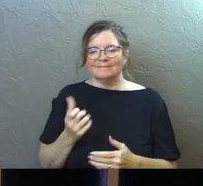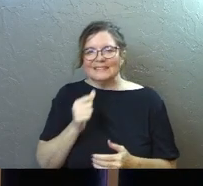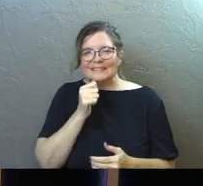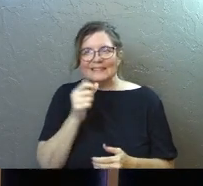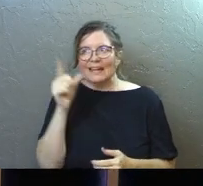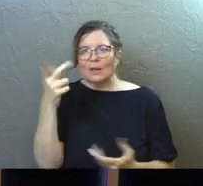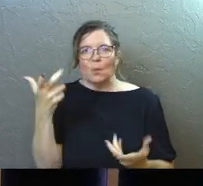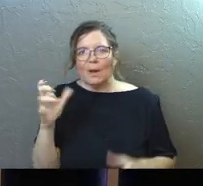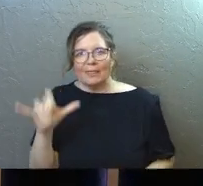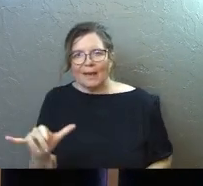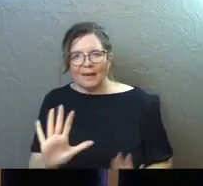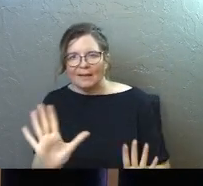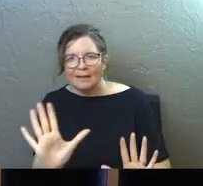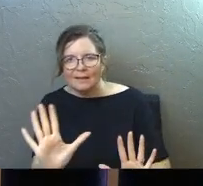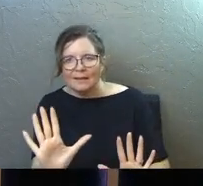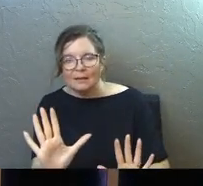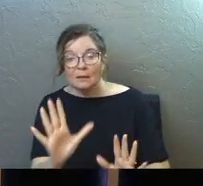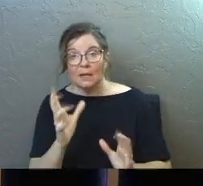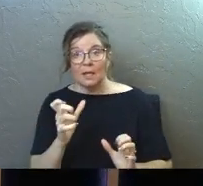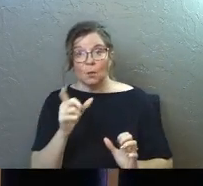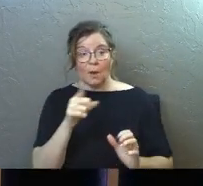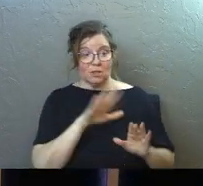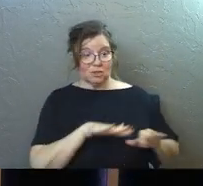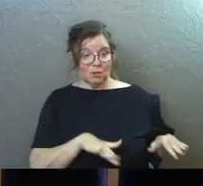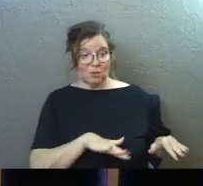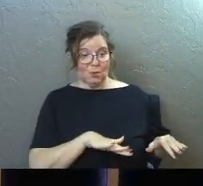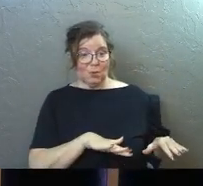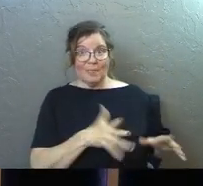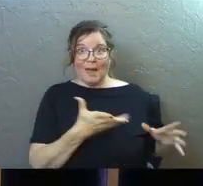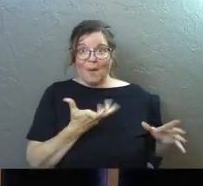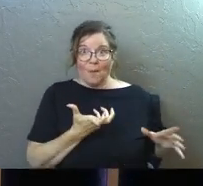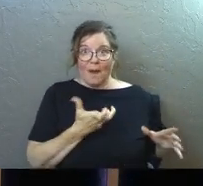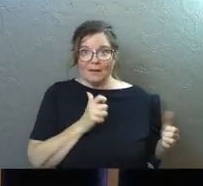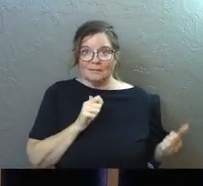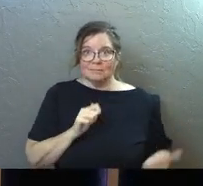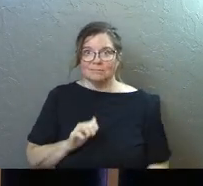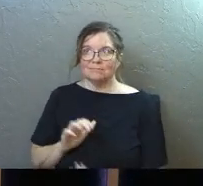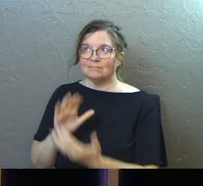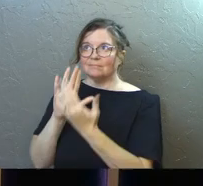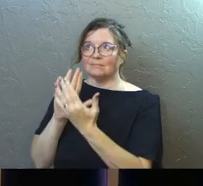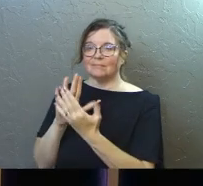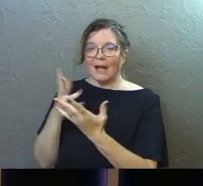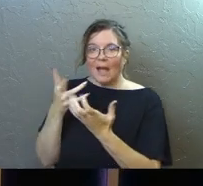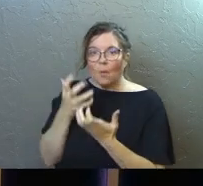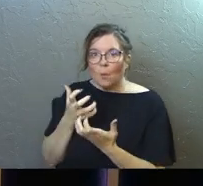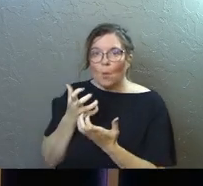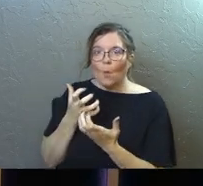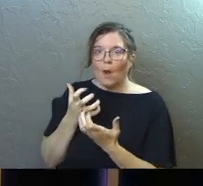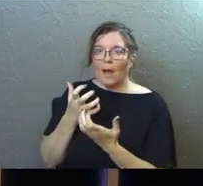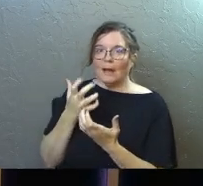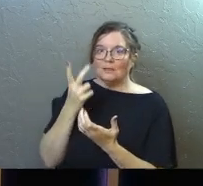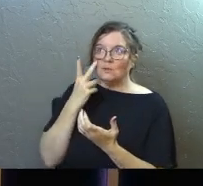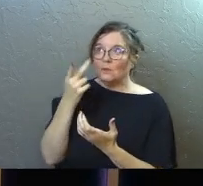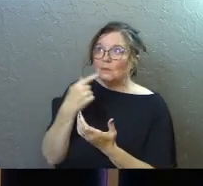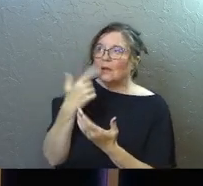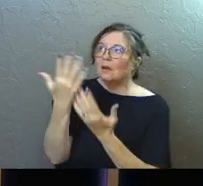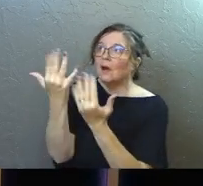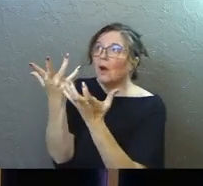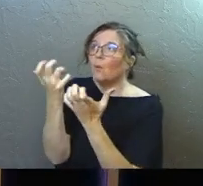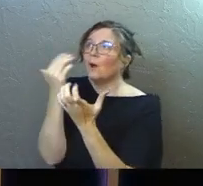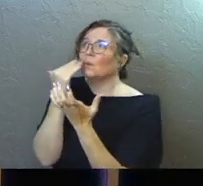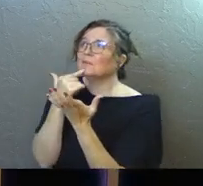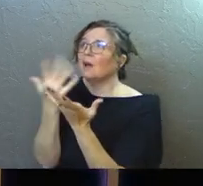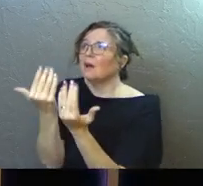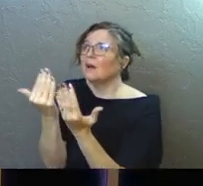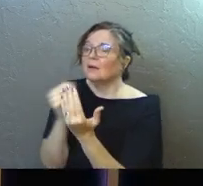It's not what he wants. He wants children that come to him and they want his word. They welcome his